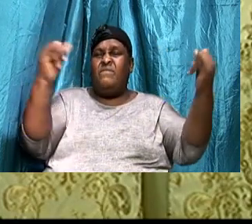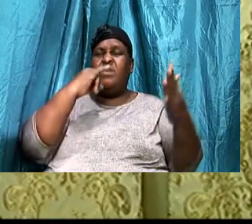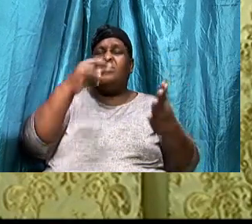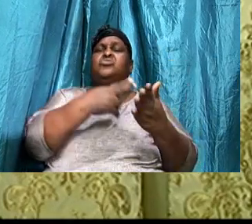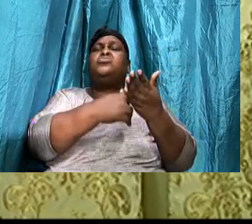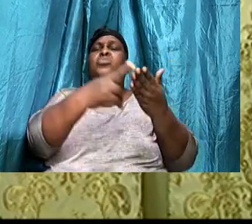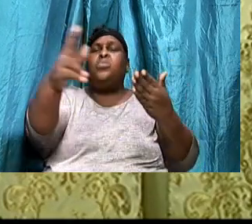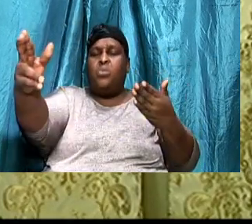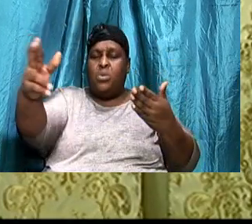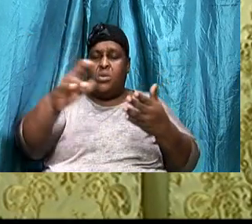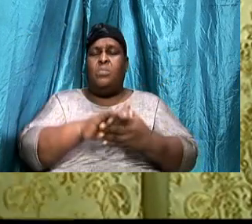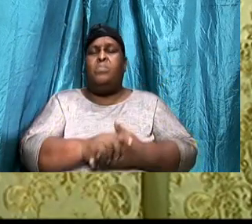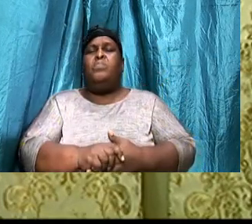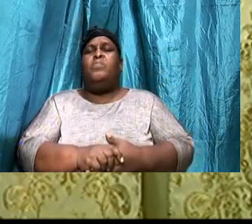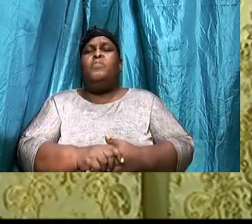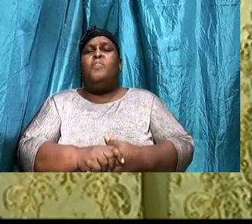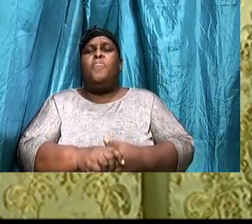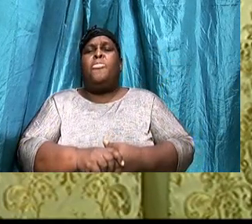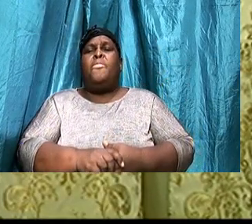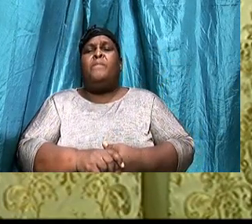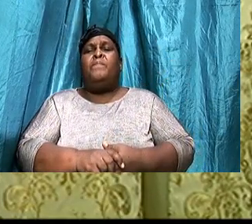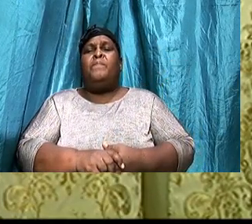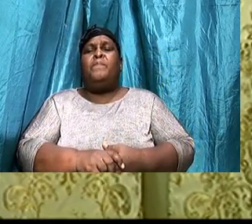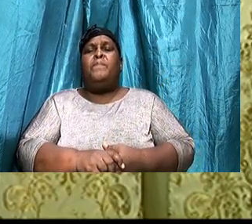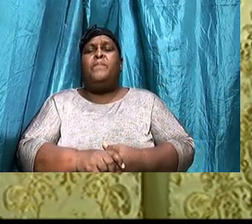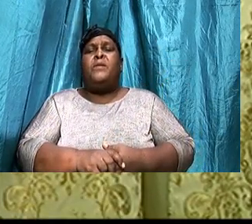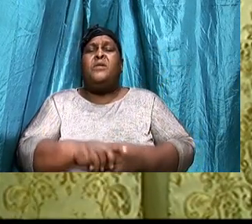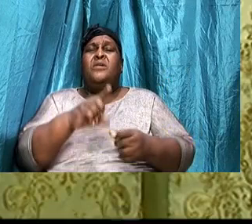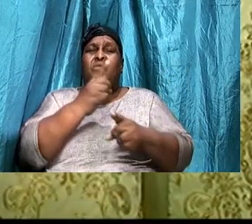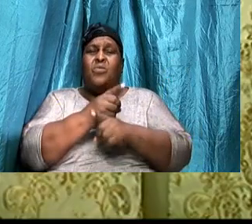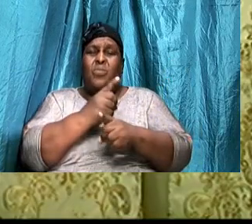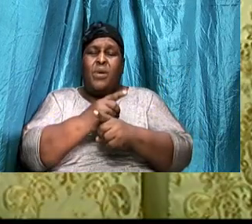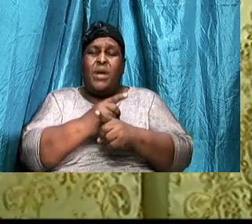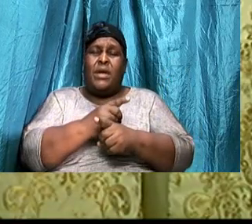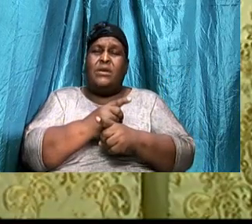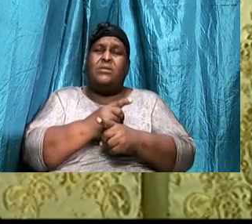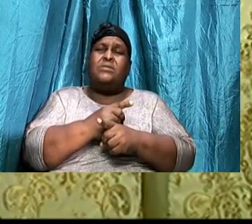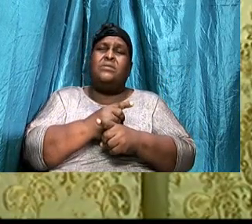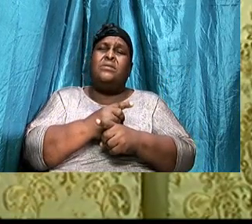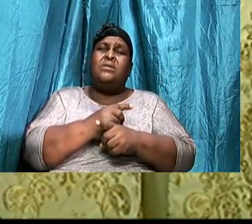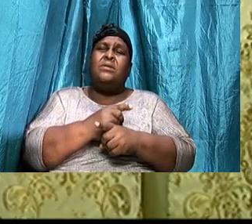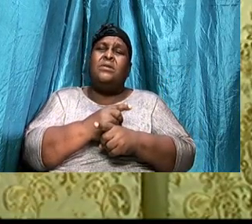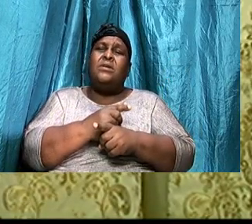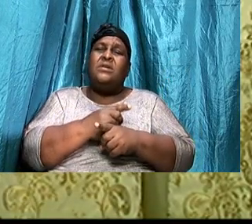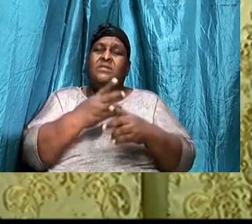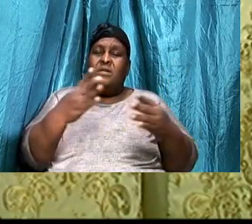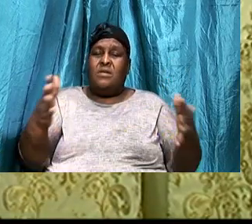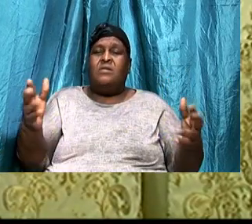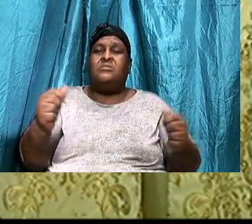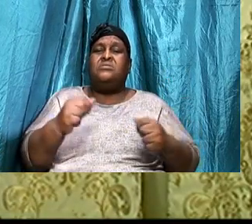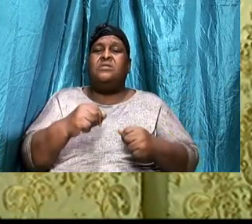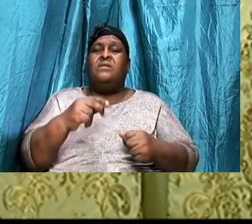Of heaven, The official, Pastor, The official, Being of heaven, Is righteousness,